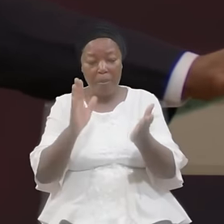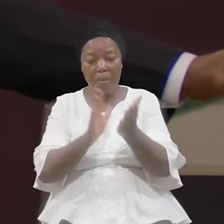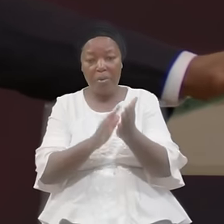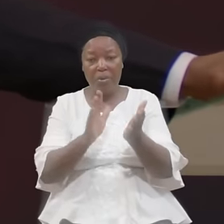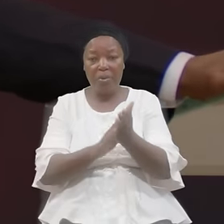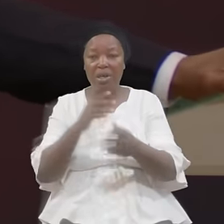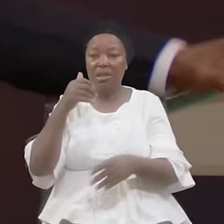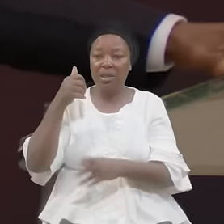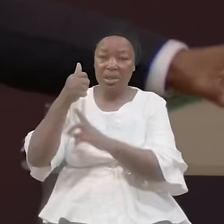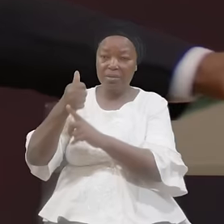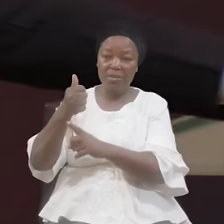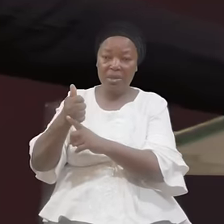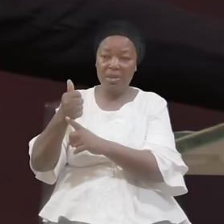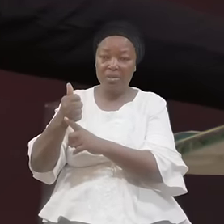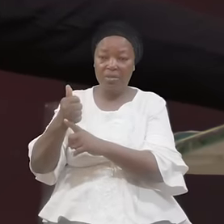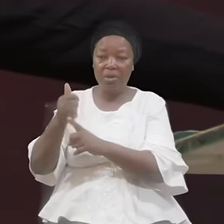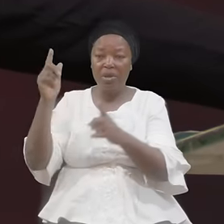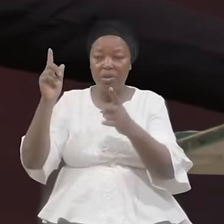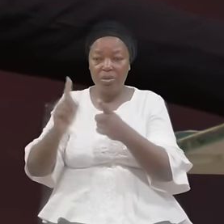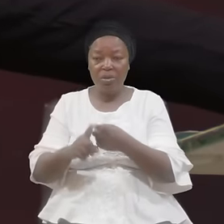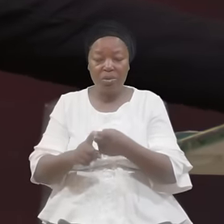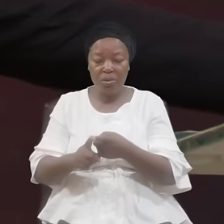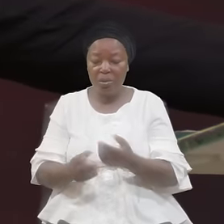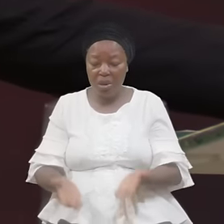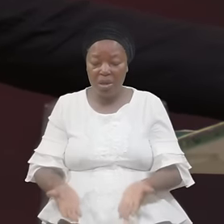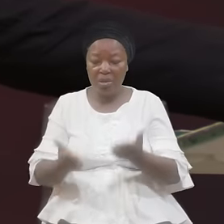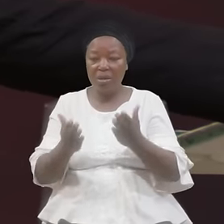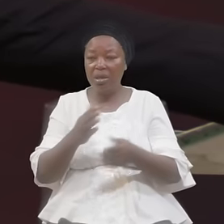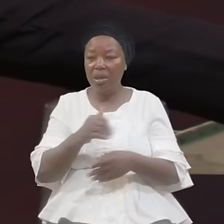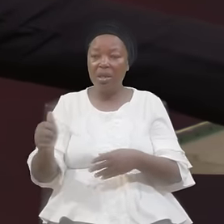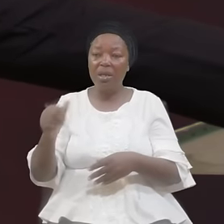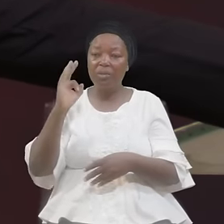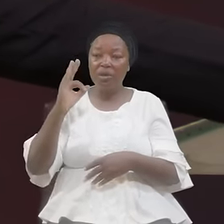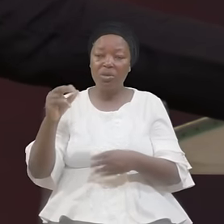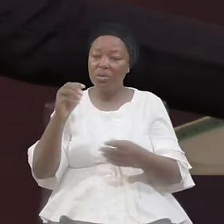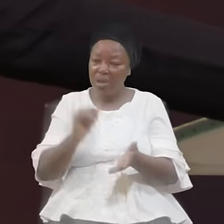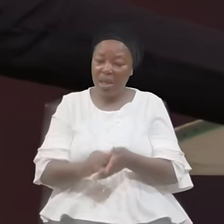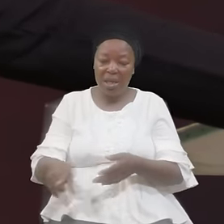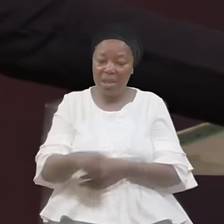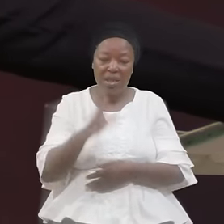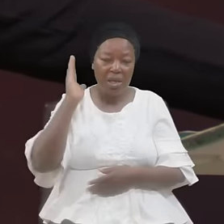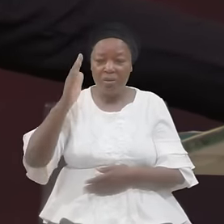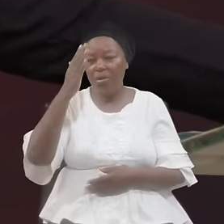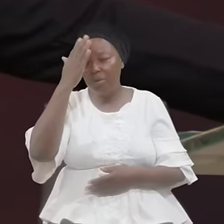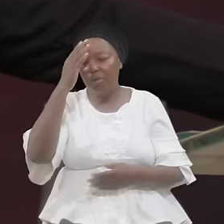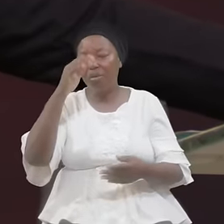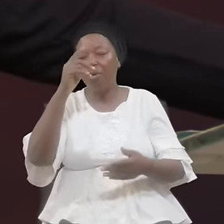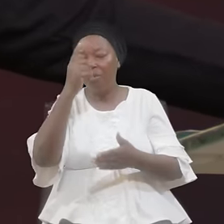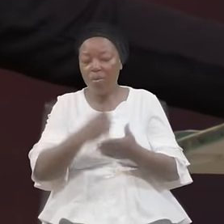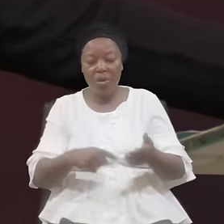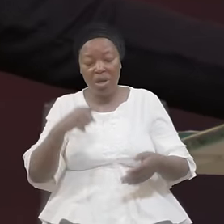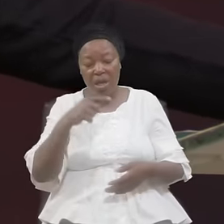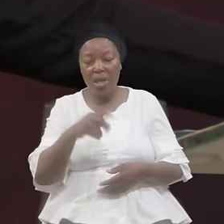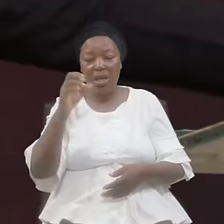Reserve in ministry So that they will know What he can